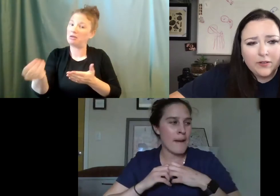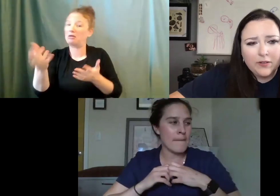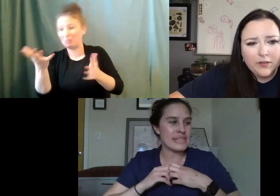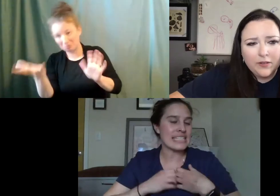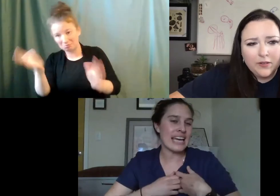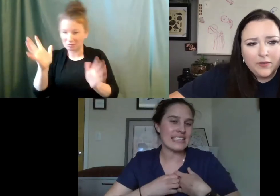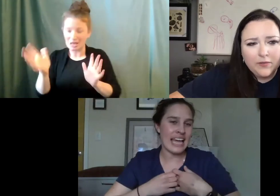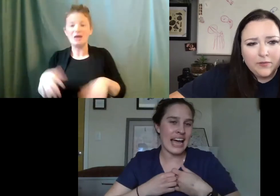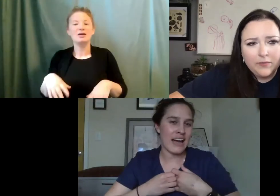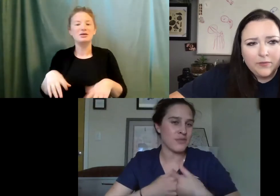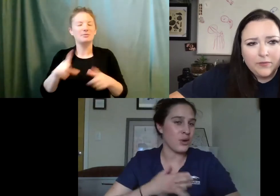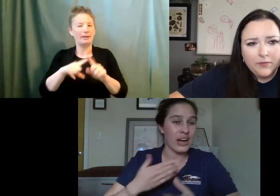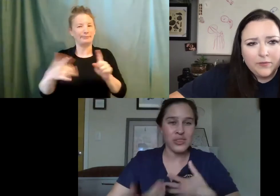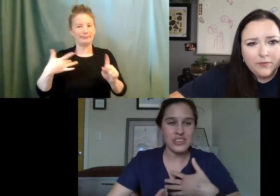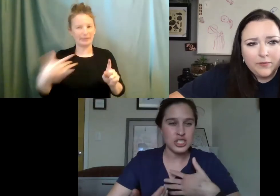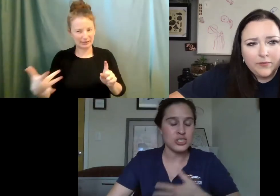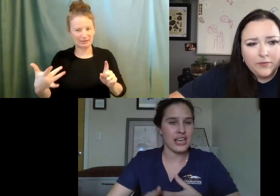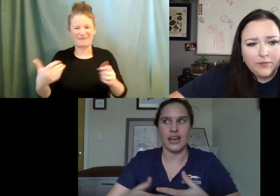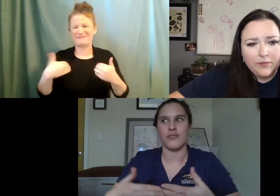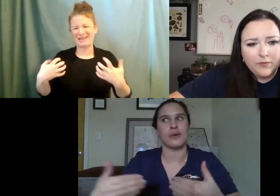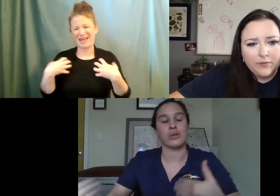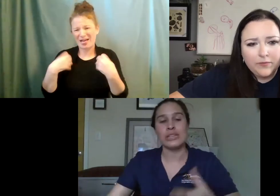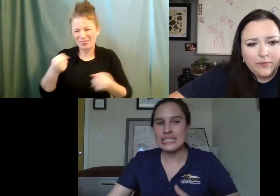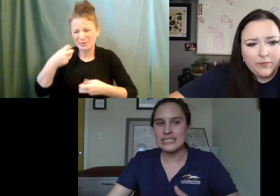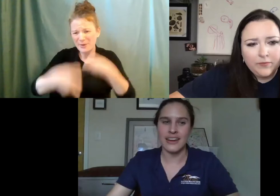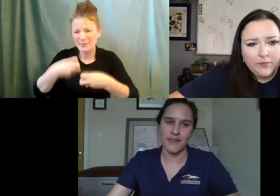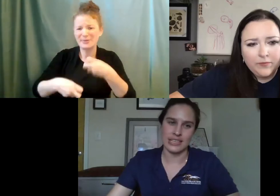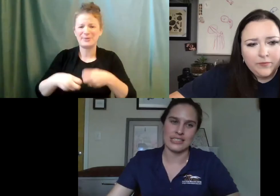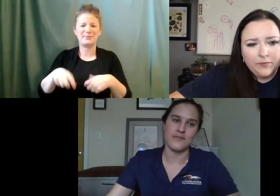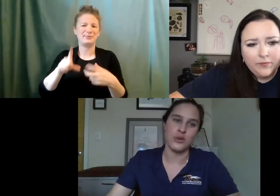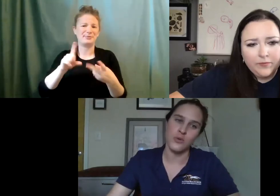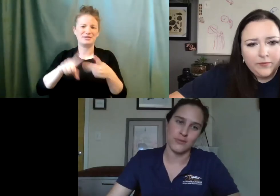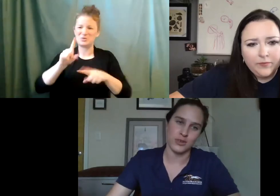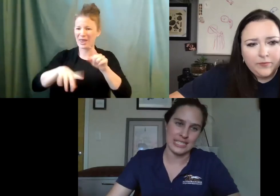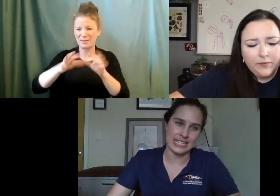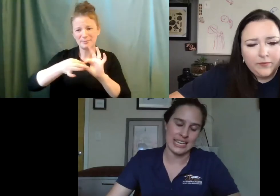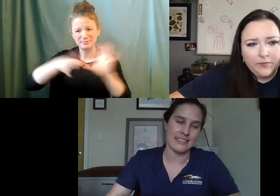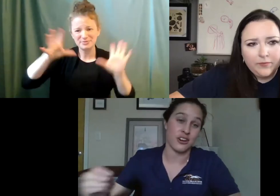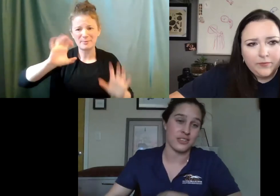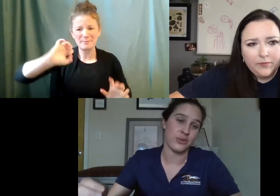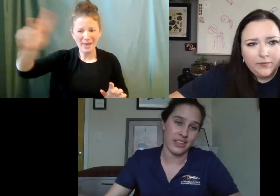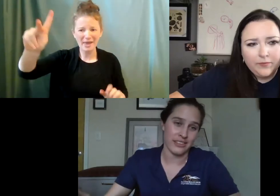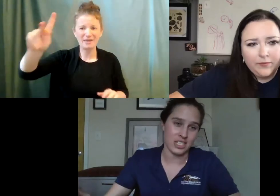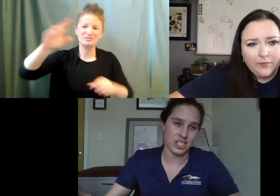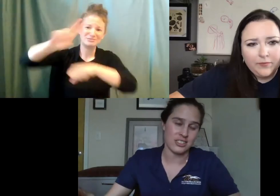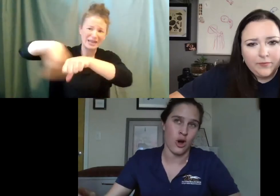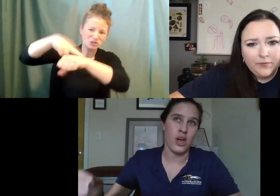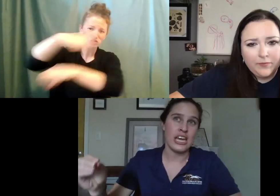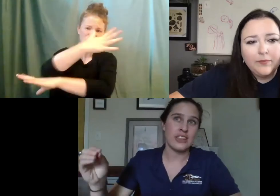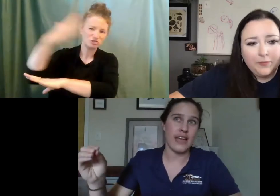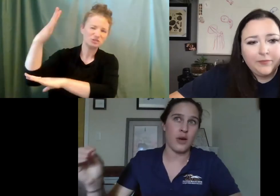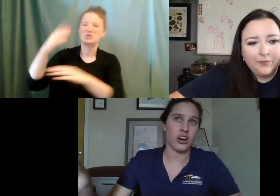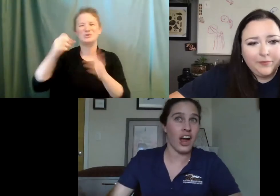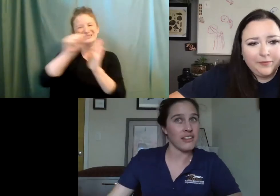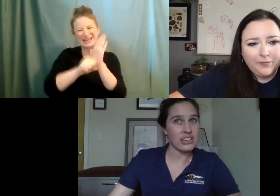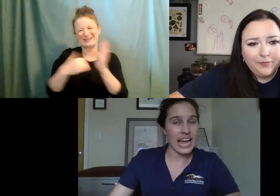Um, but they tend to have, you know, health issues. They can't ever be released. And then obviously if you move them from state to state, there are different regulations. So